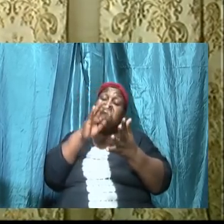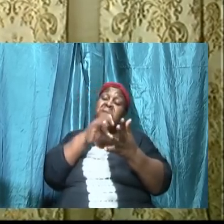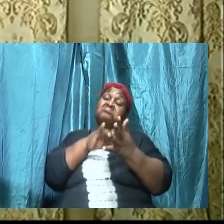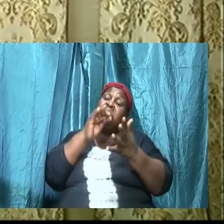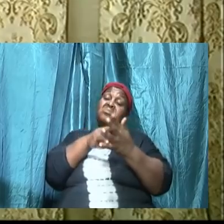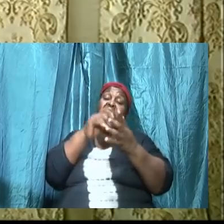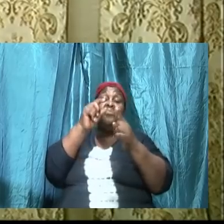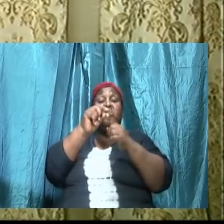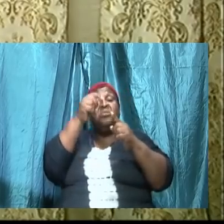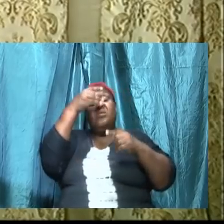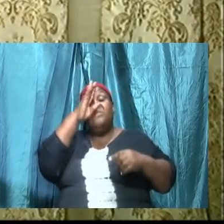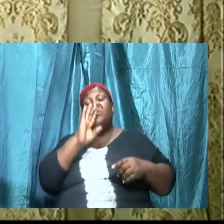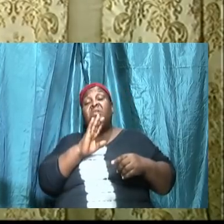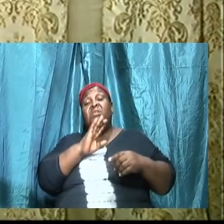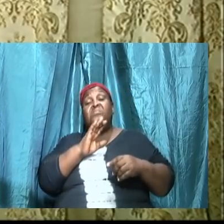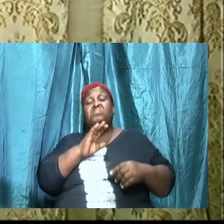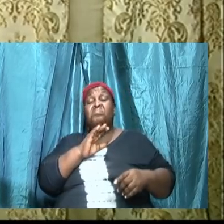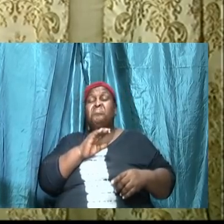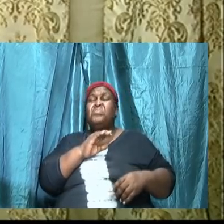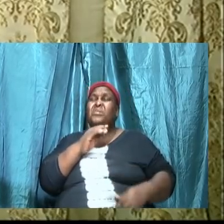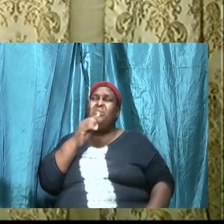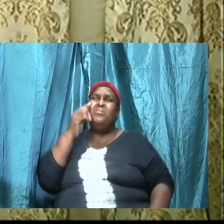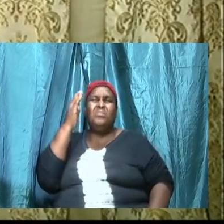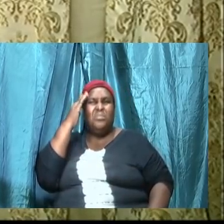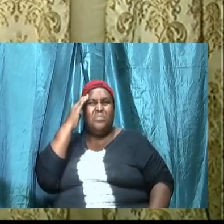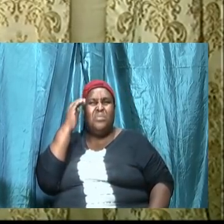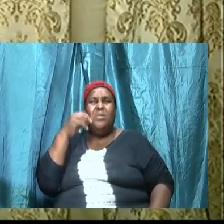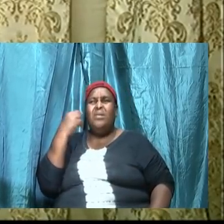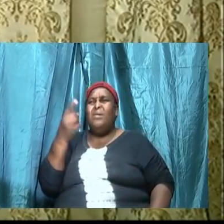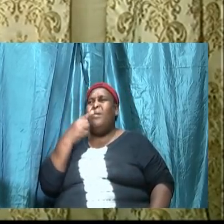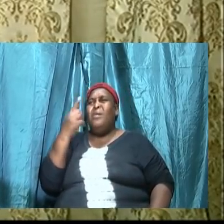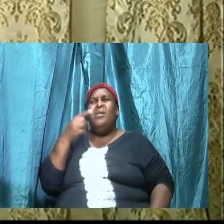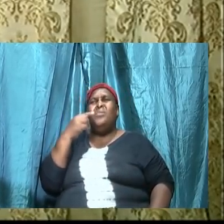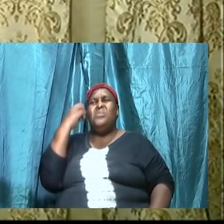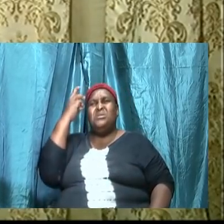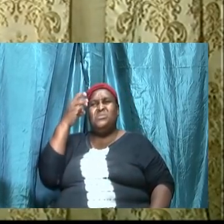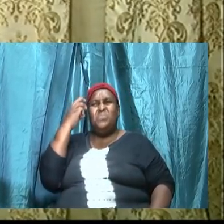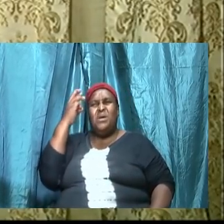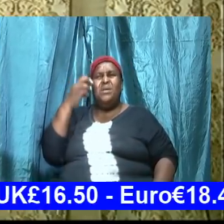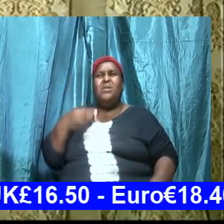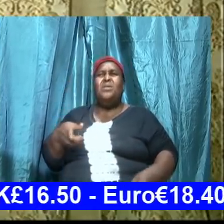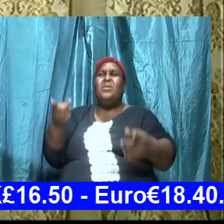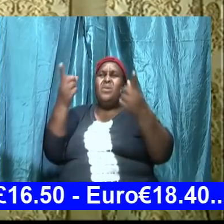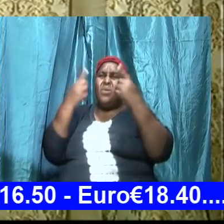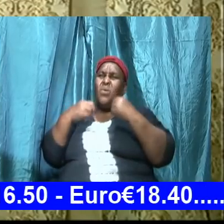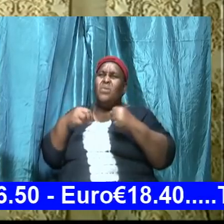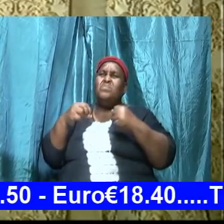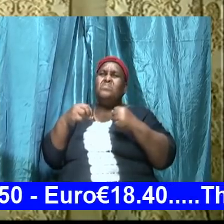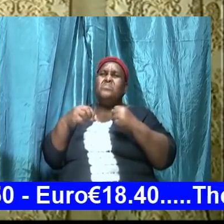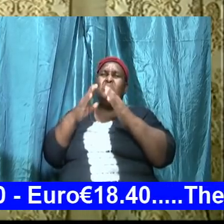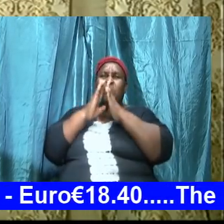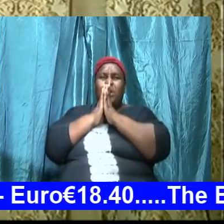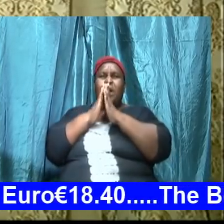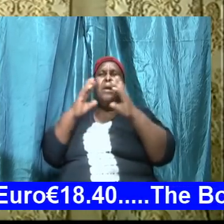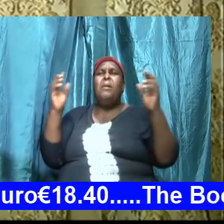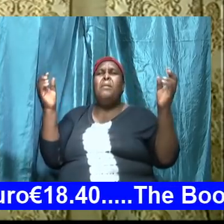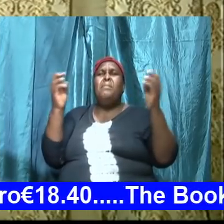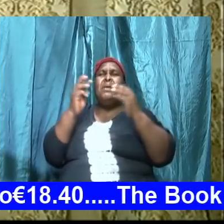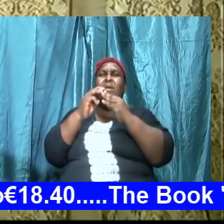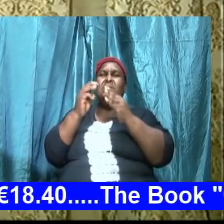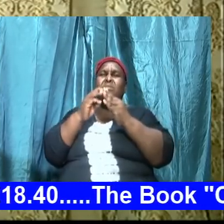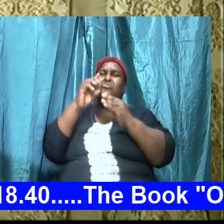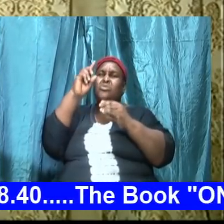when it comes to prayer meeting and Bible study the two